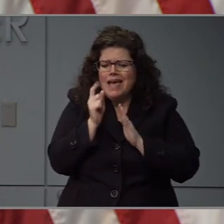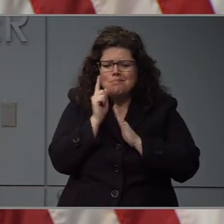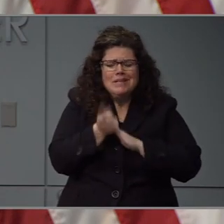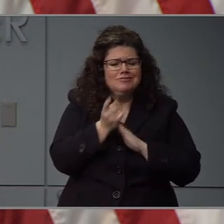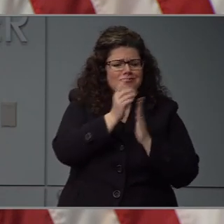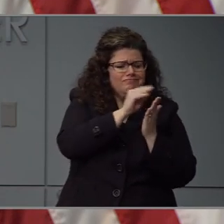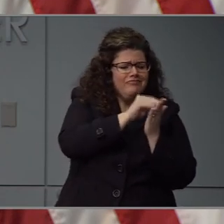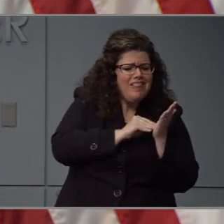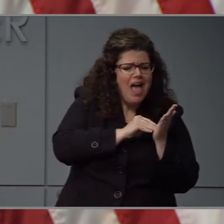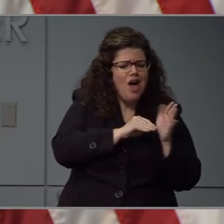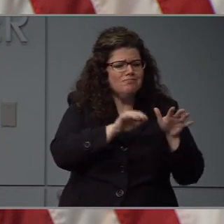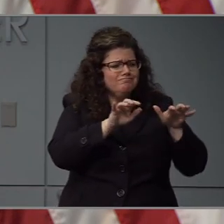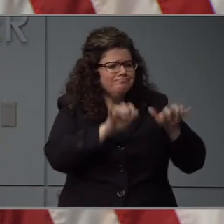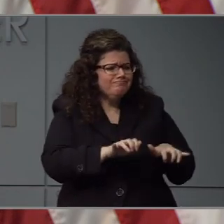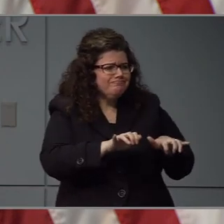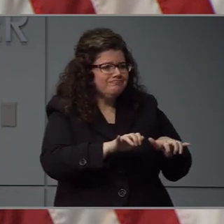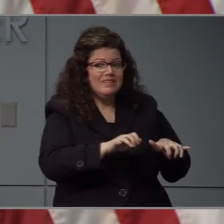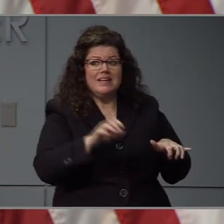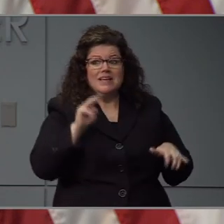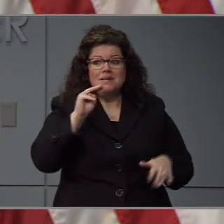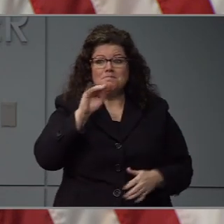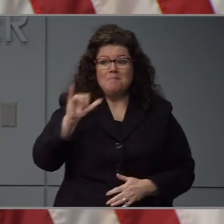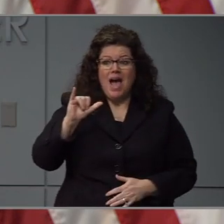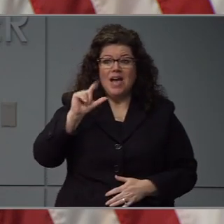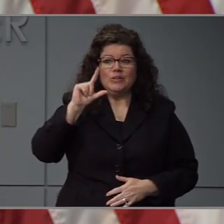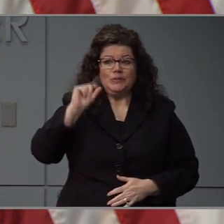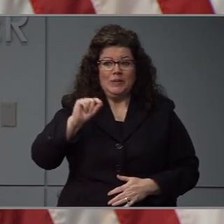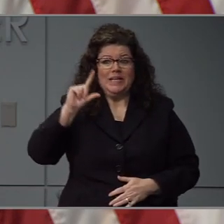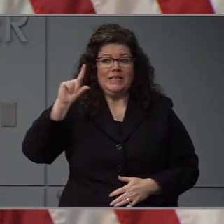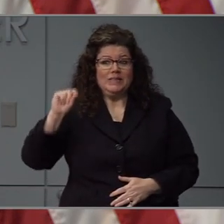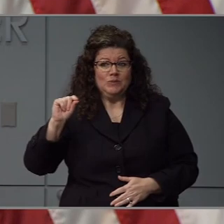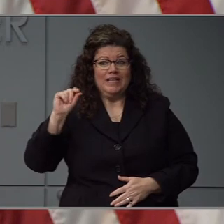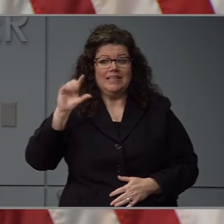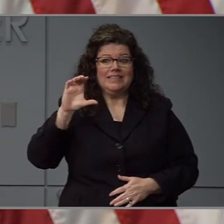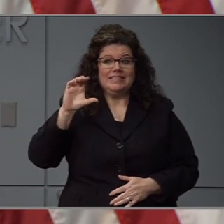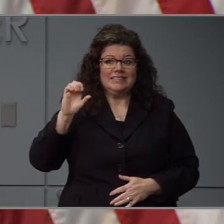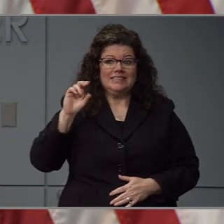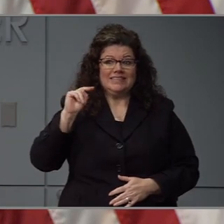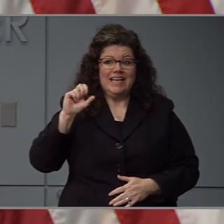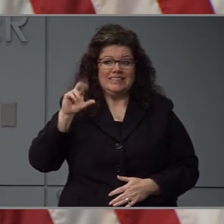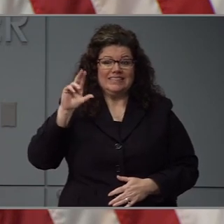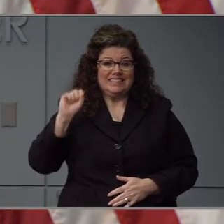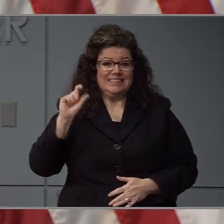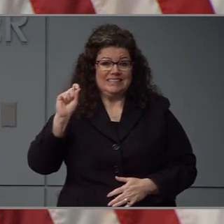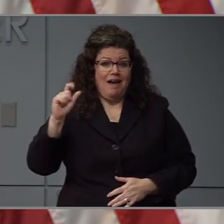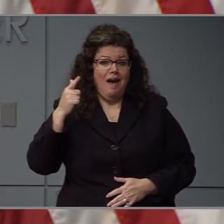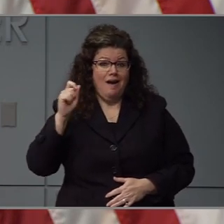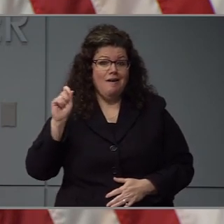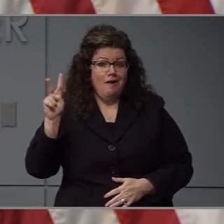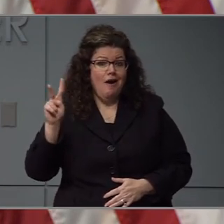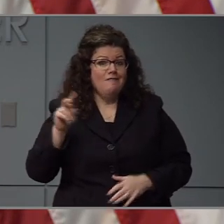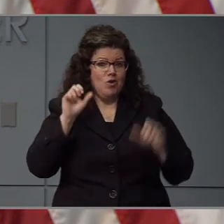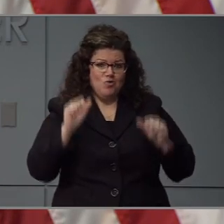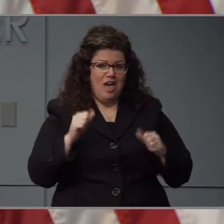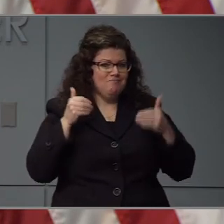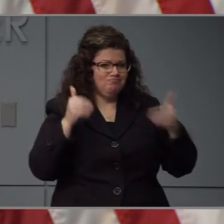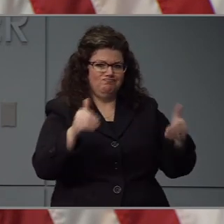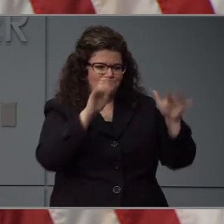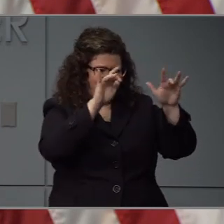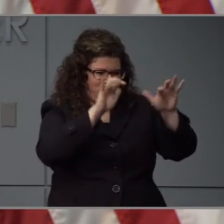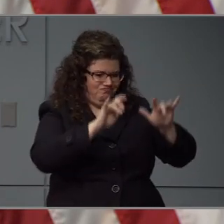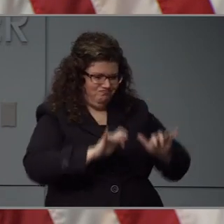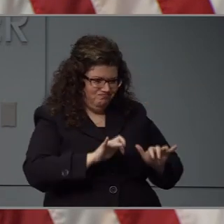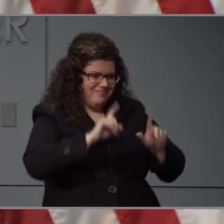complete the online form at my2020census.gov. We also received some good news from FEMA yesterday